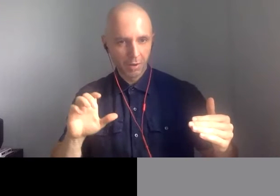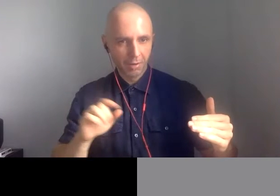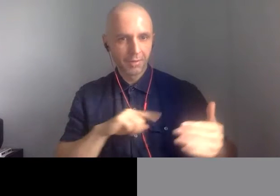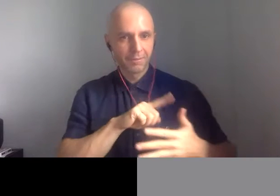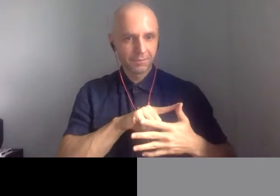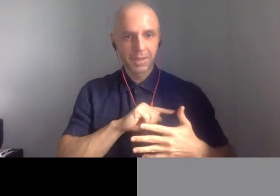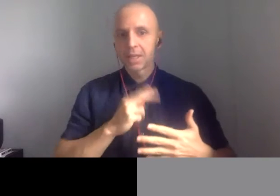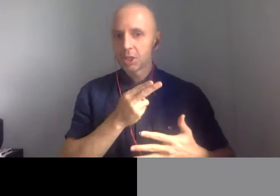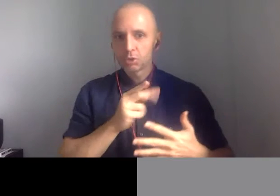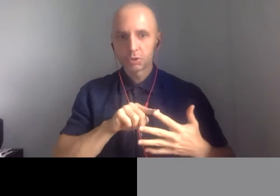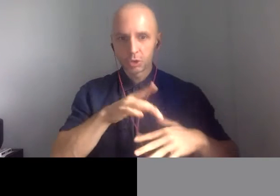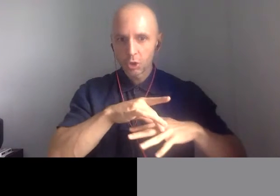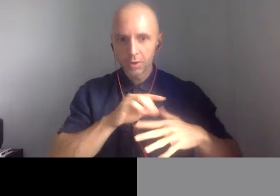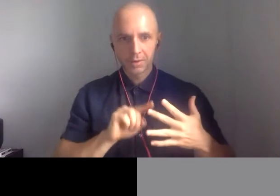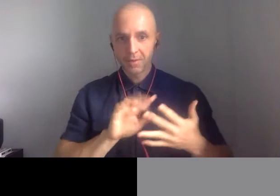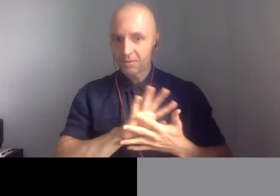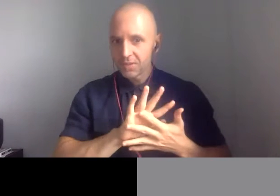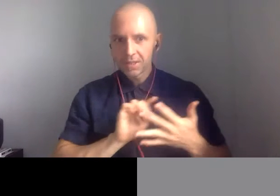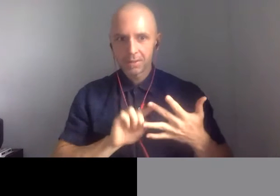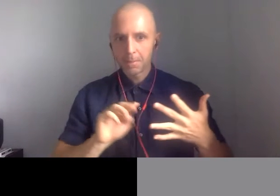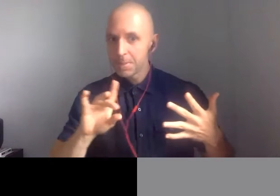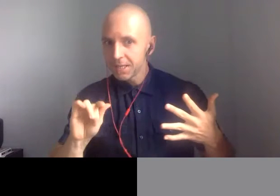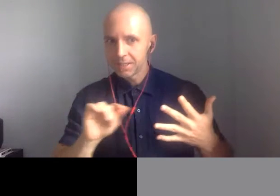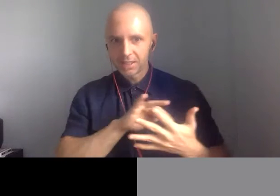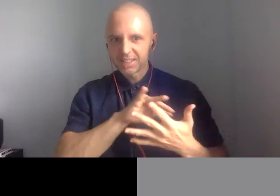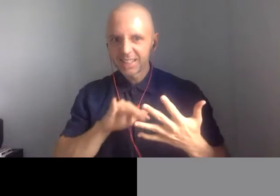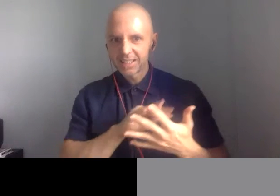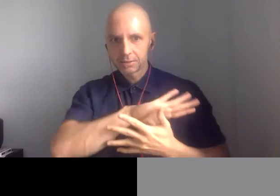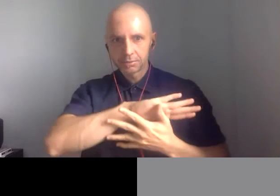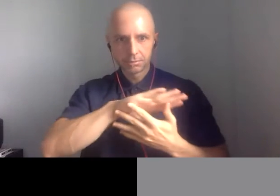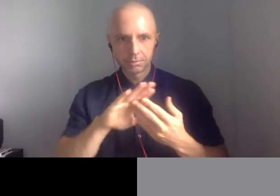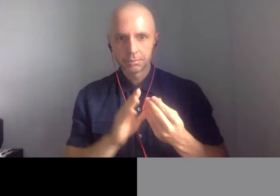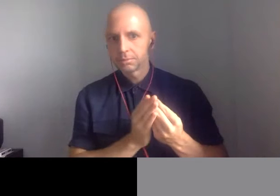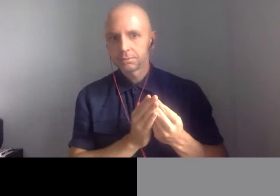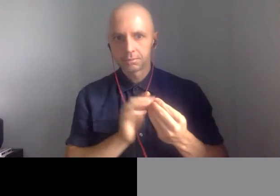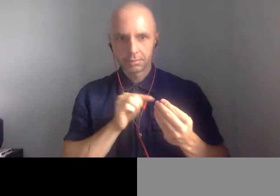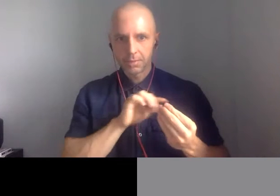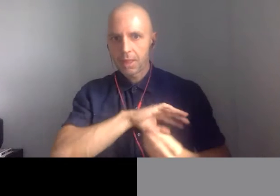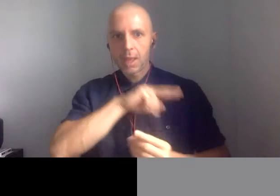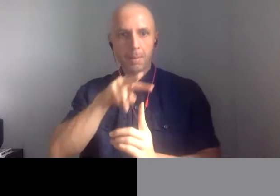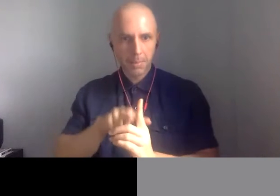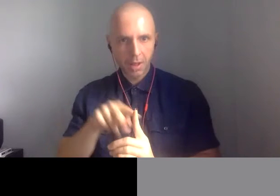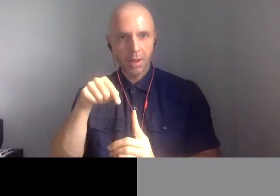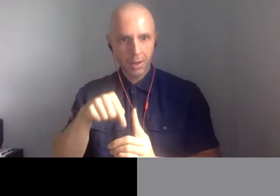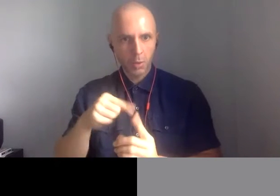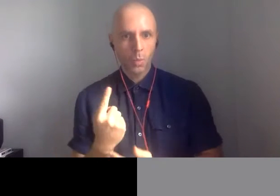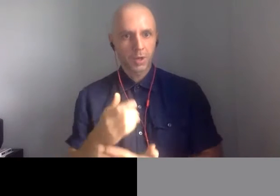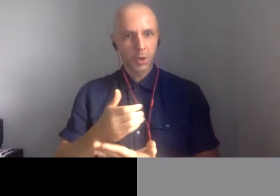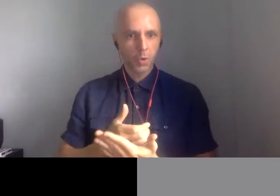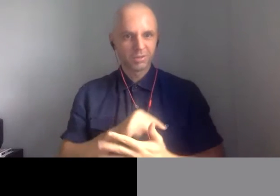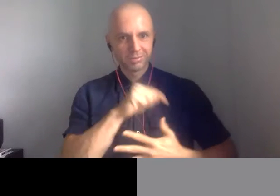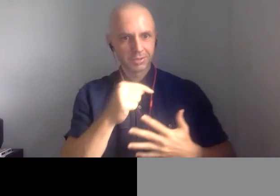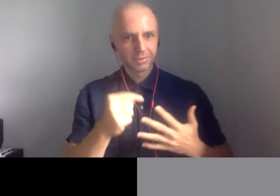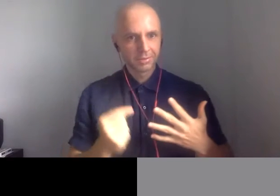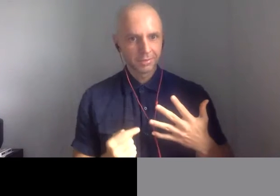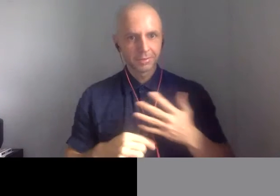film and media studies and combines those different research methods into a single course to ask